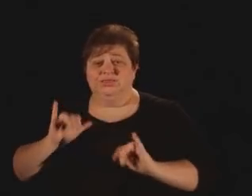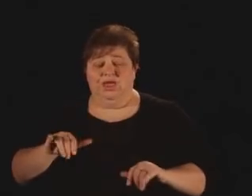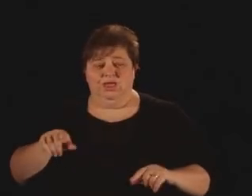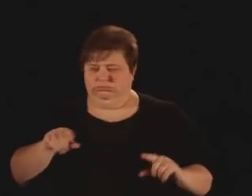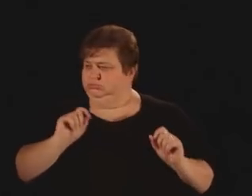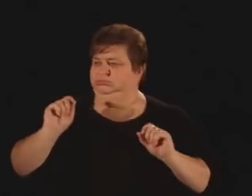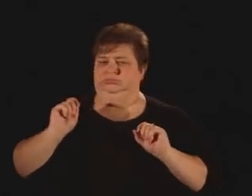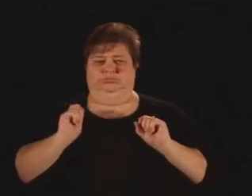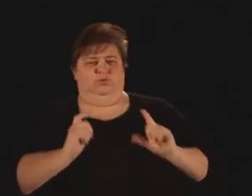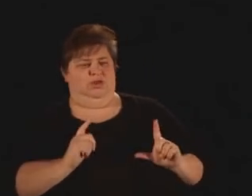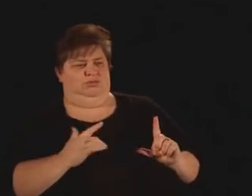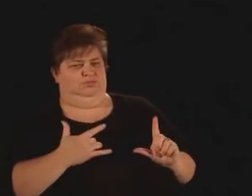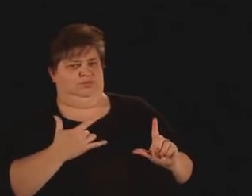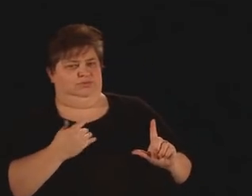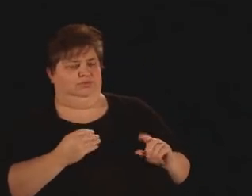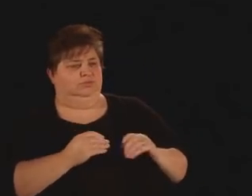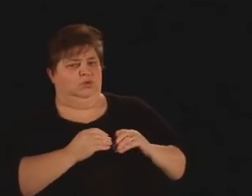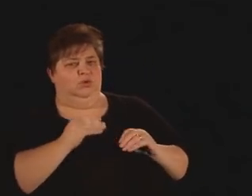quietly powerful.